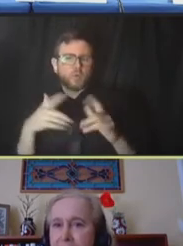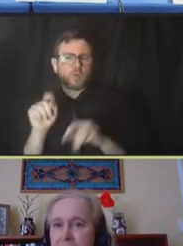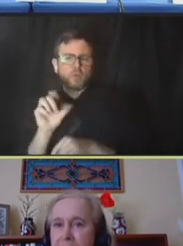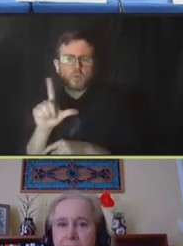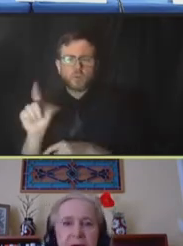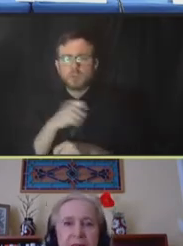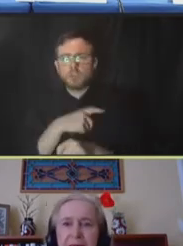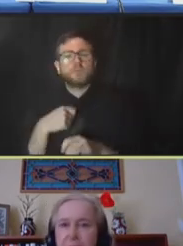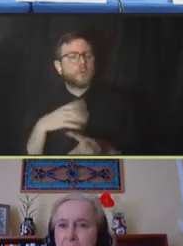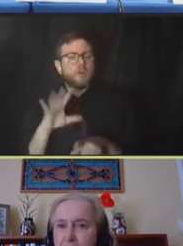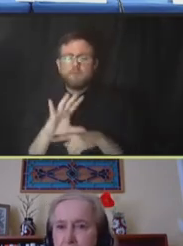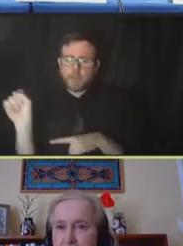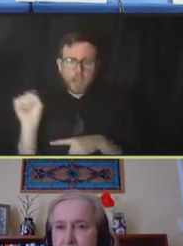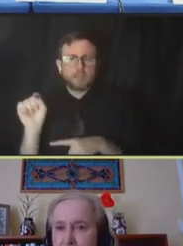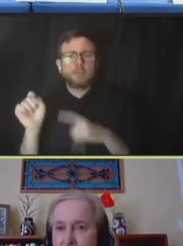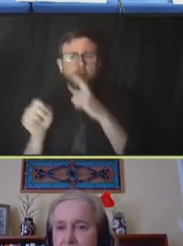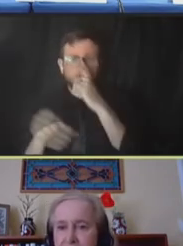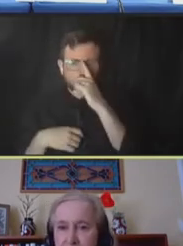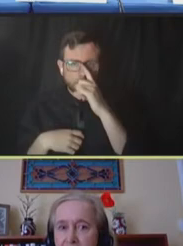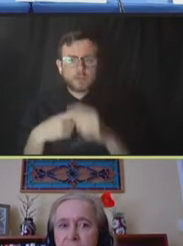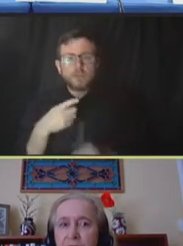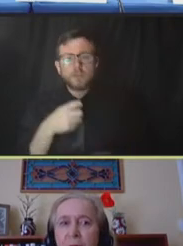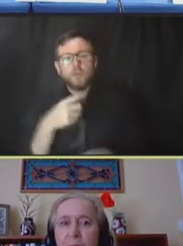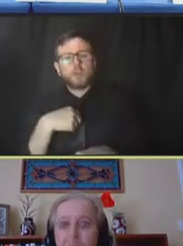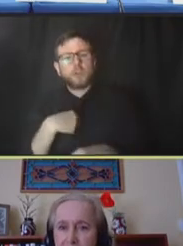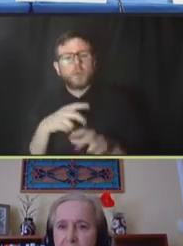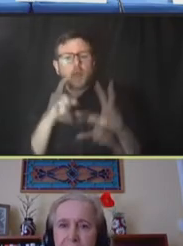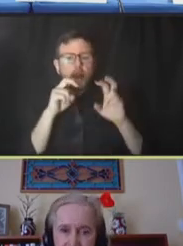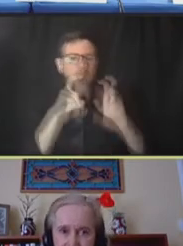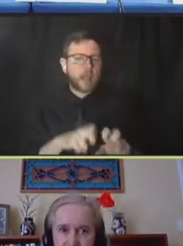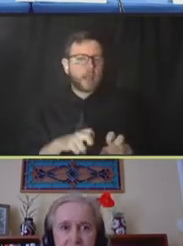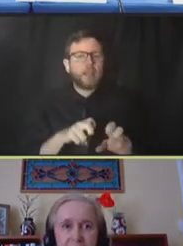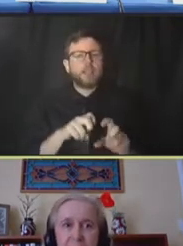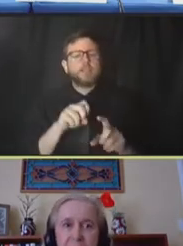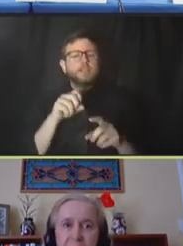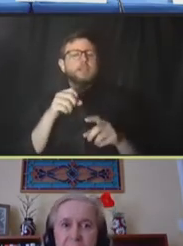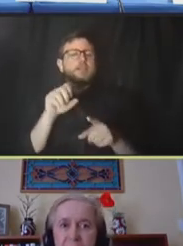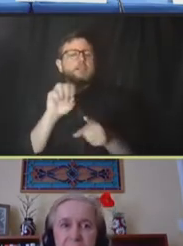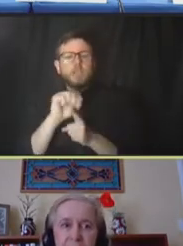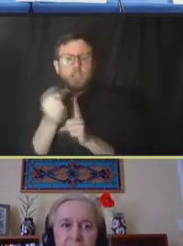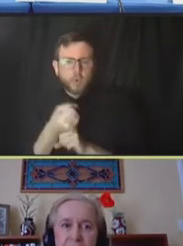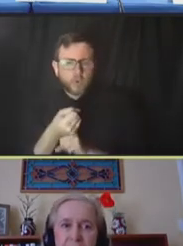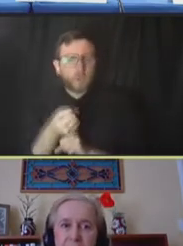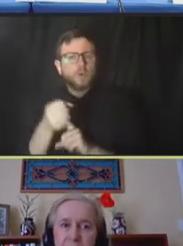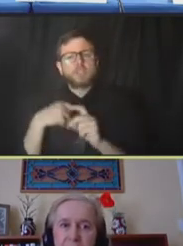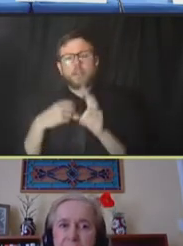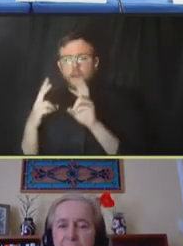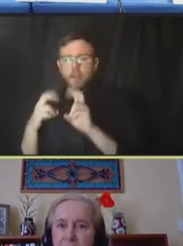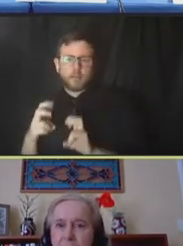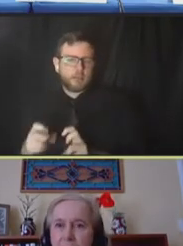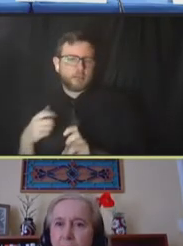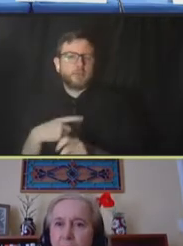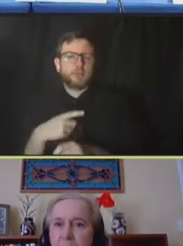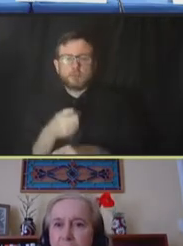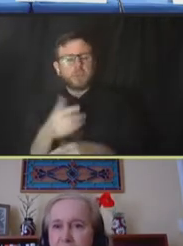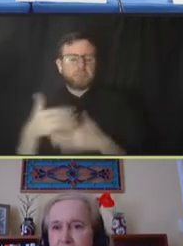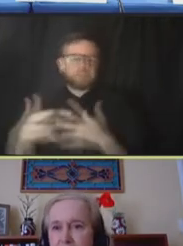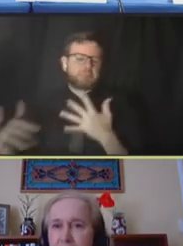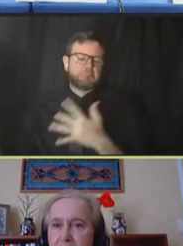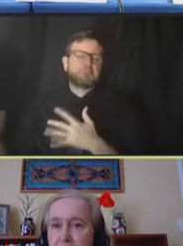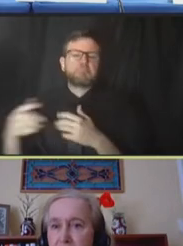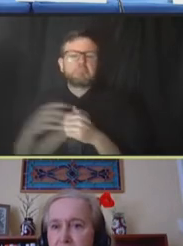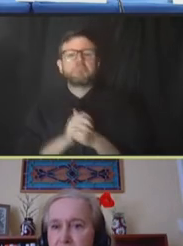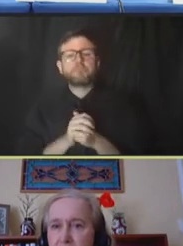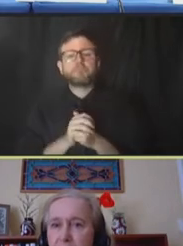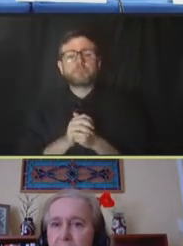analysis, scenario analyses, and so on. Next slide, please. So, I believe